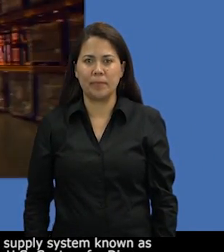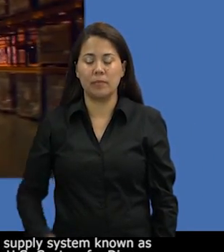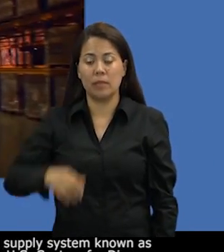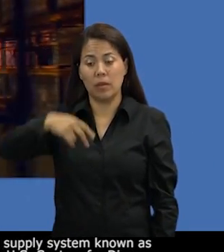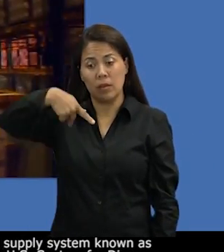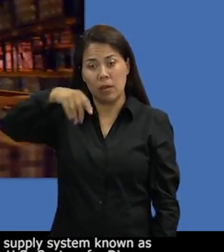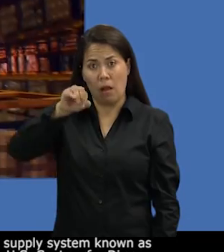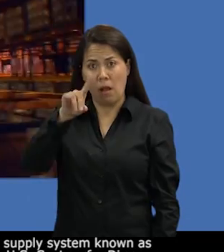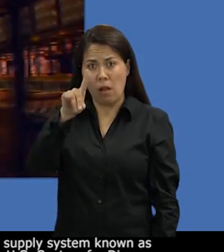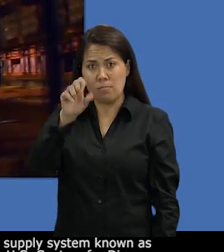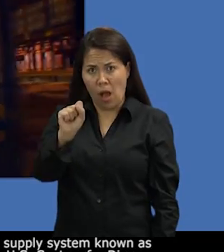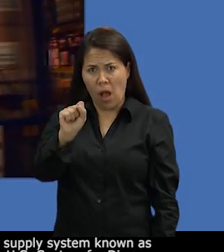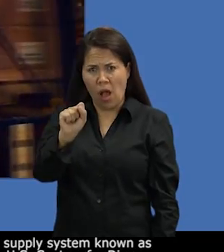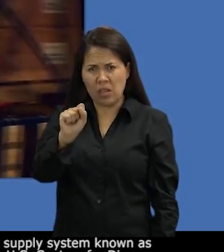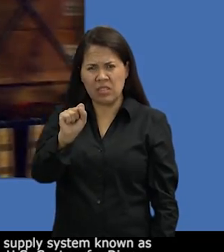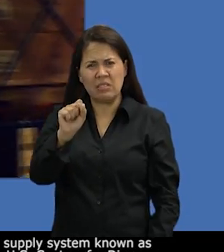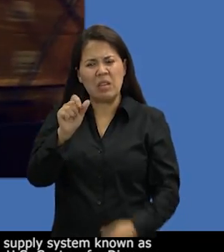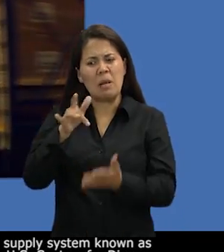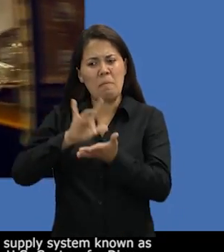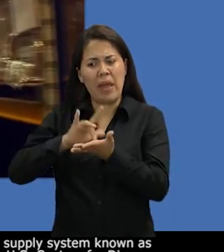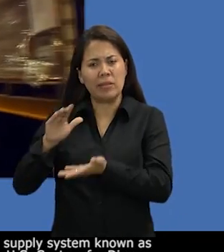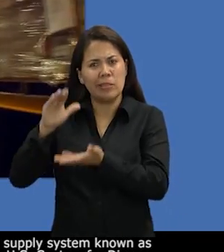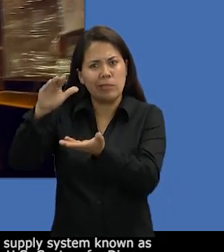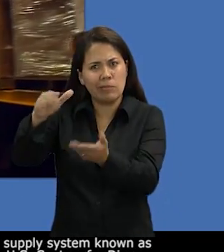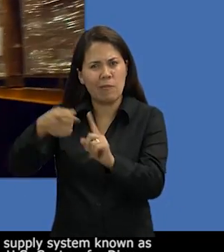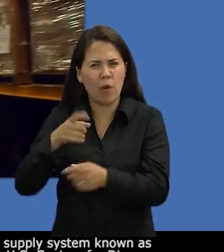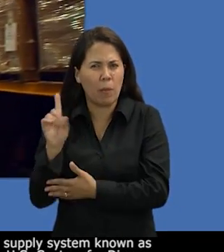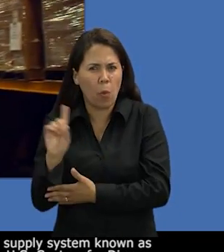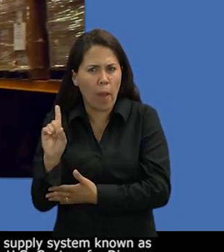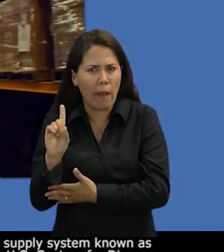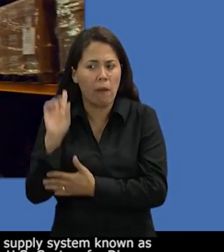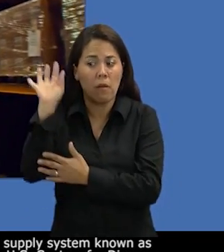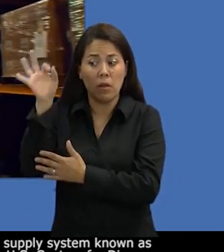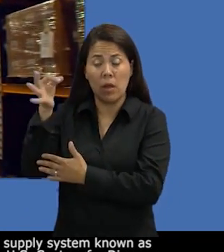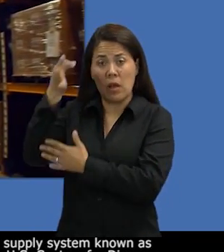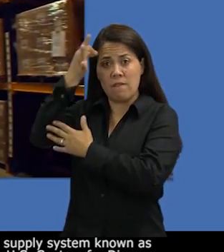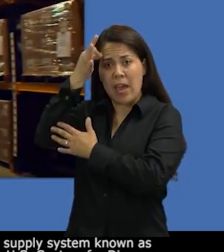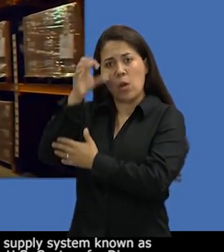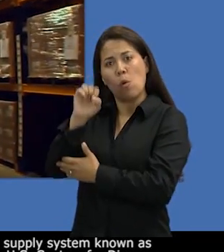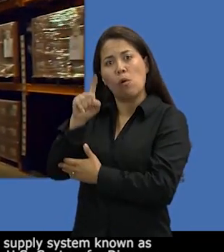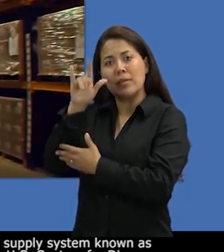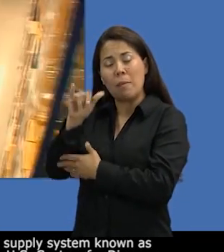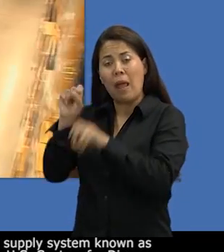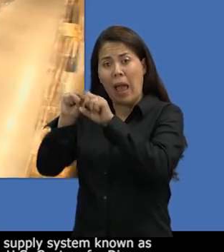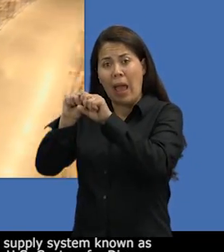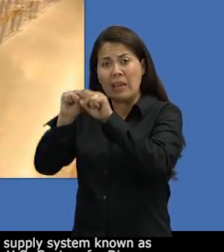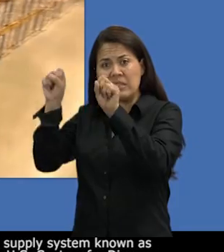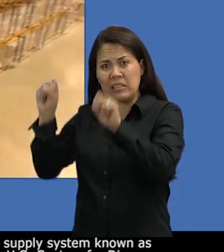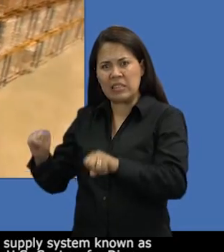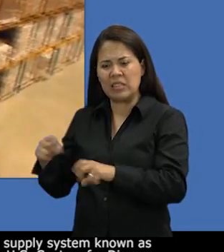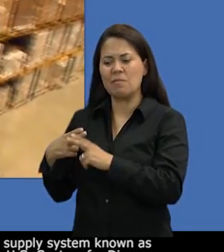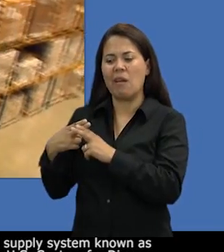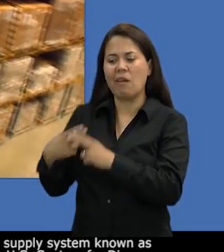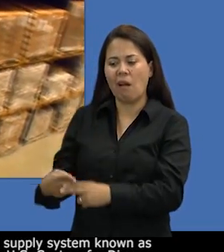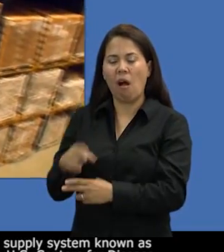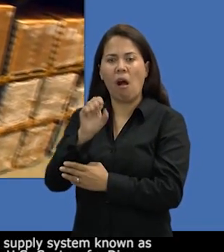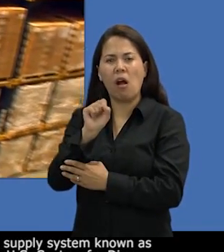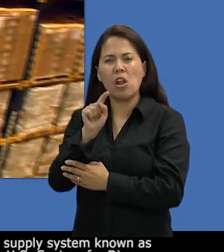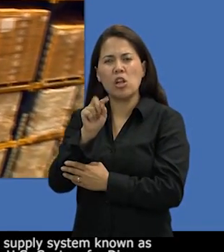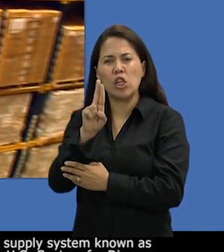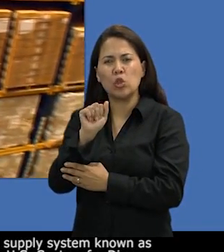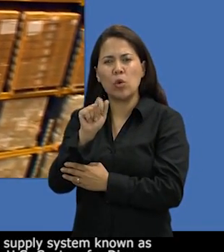Pods receive medications from a federal supply system known as the Strategic National